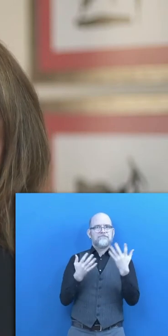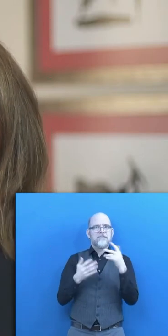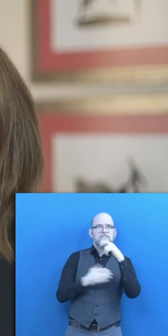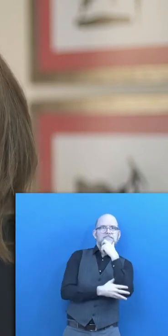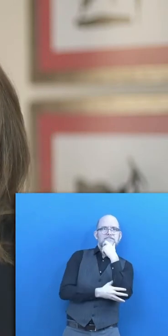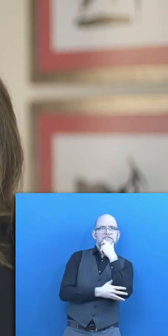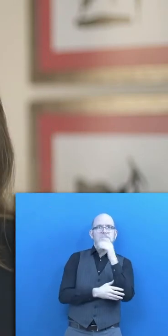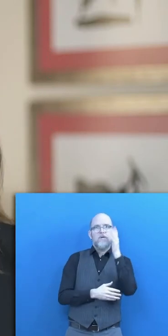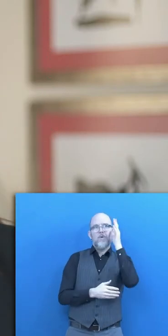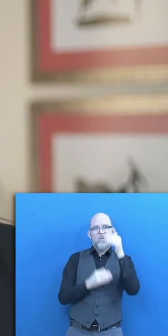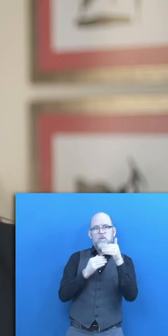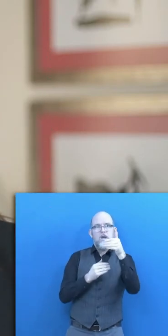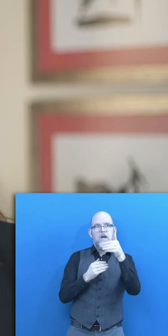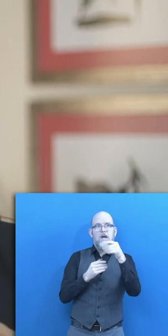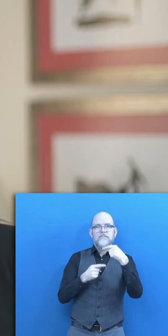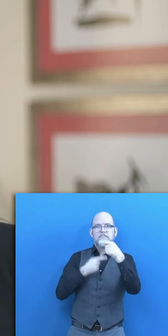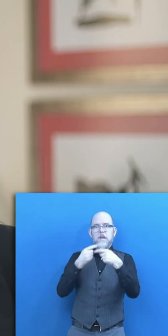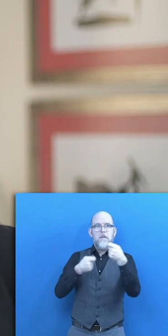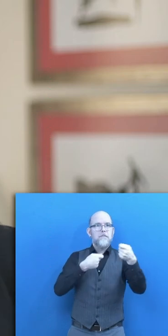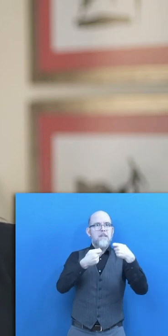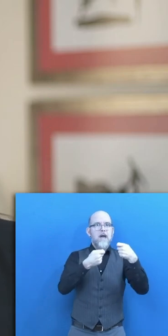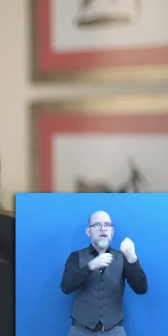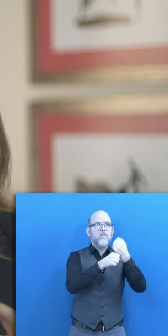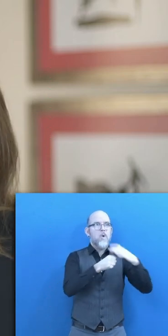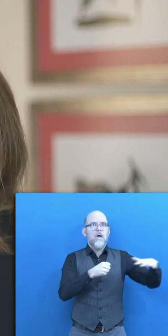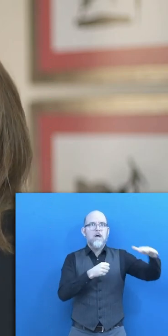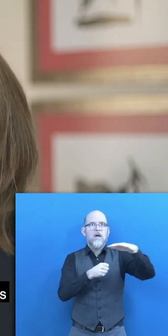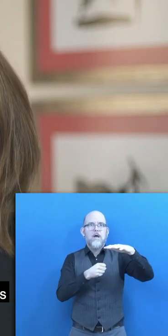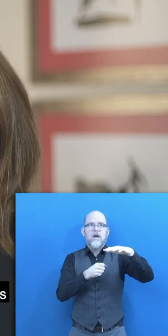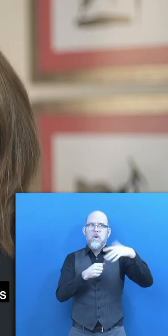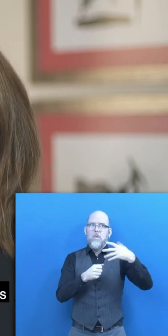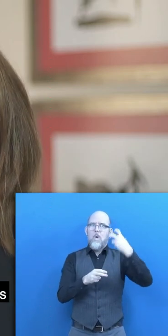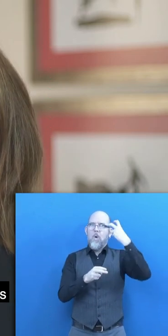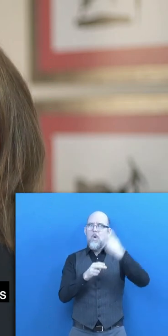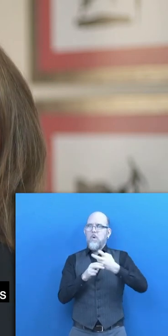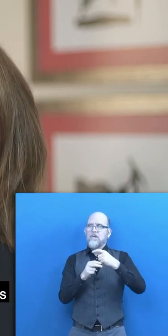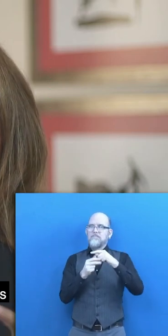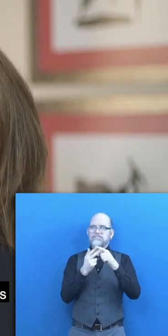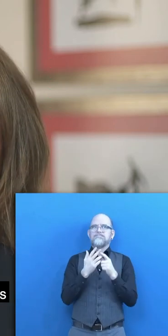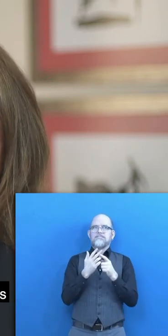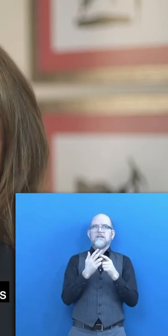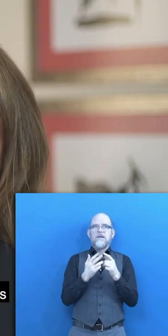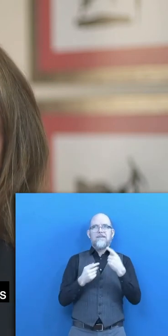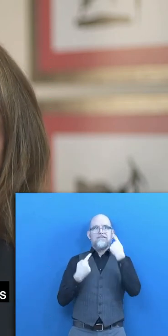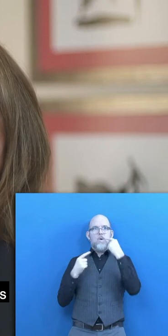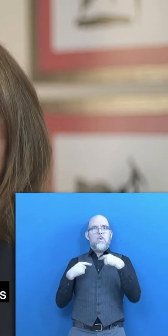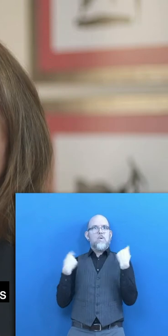major trends that will shape the labor market in the next years, we have the challenge to continue promoting